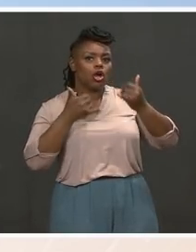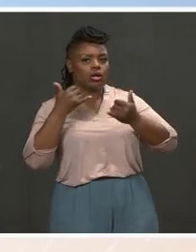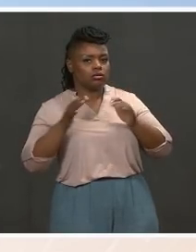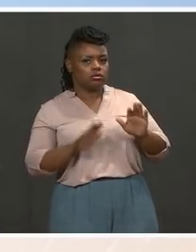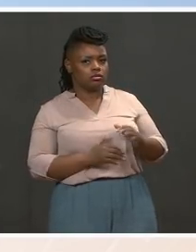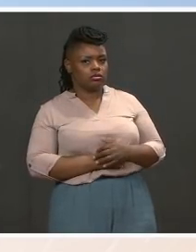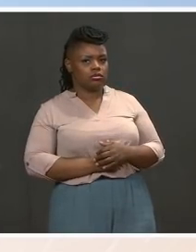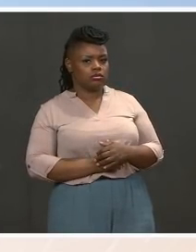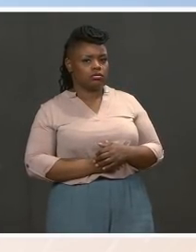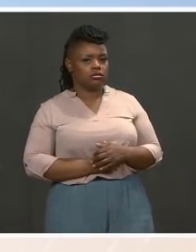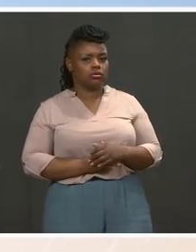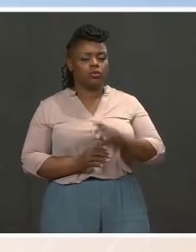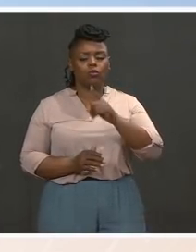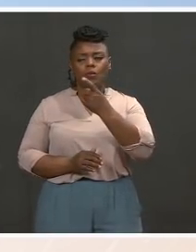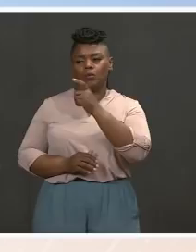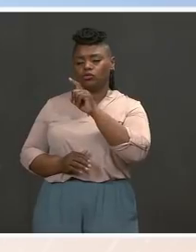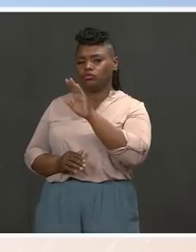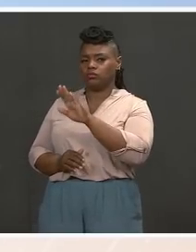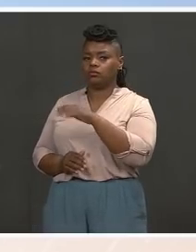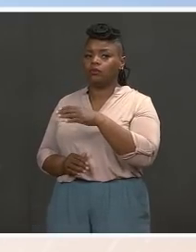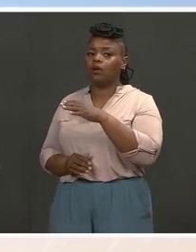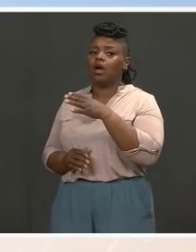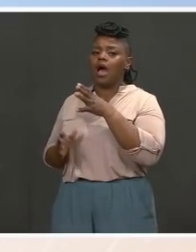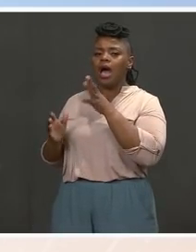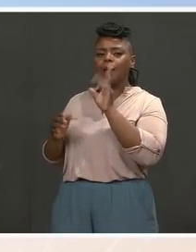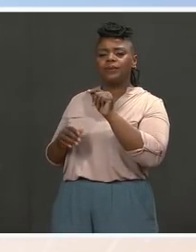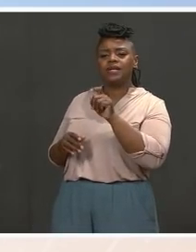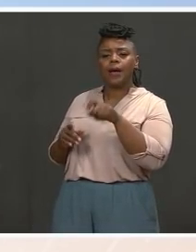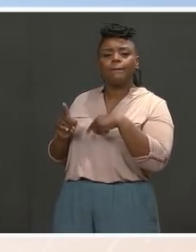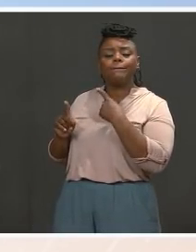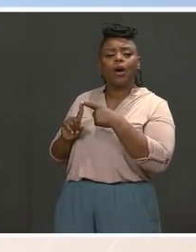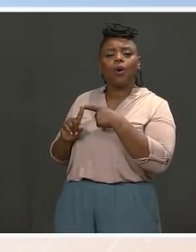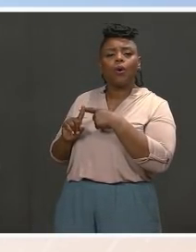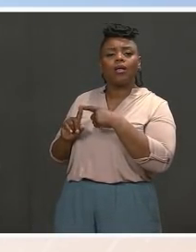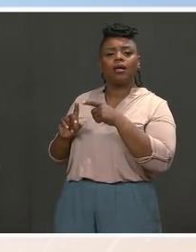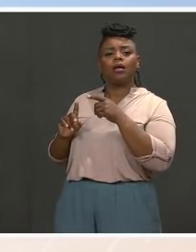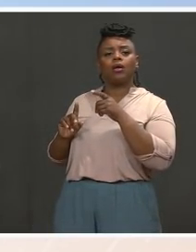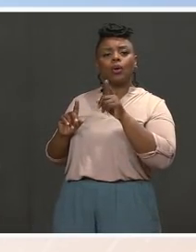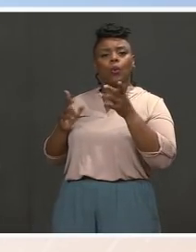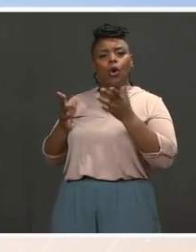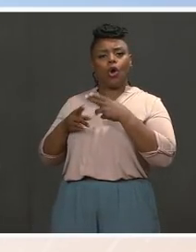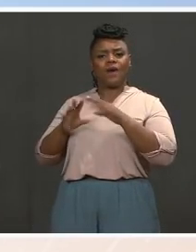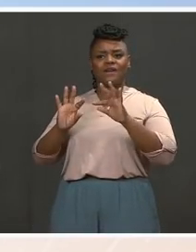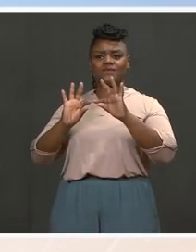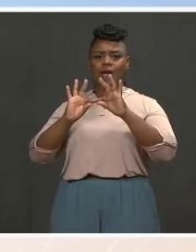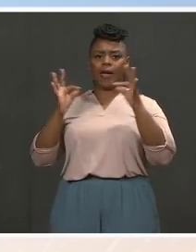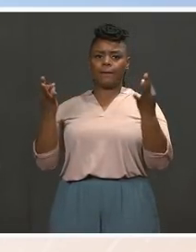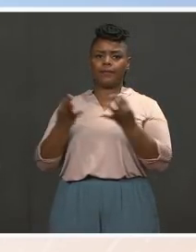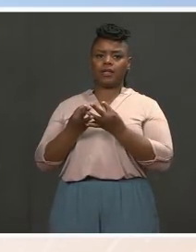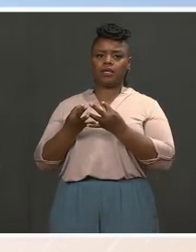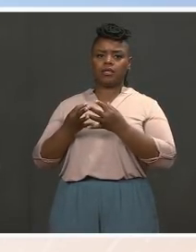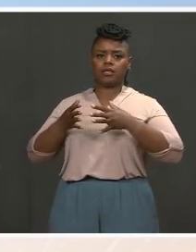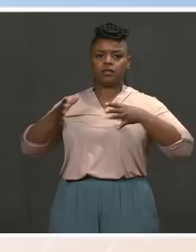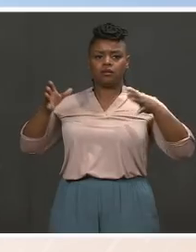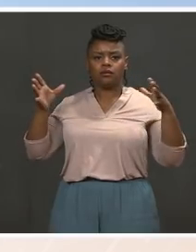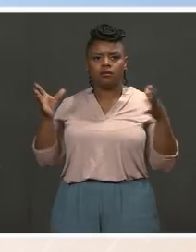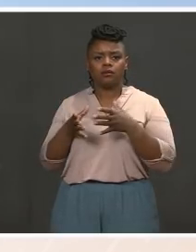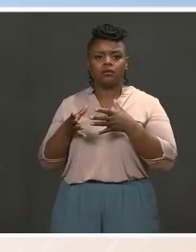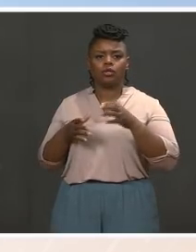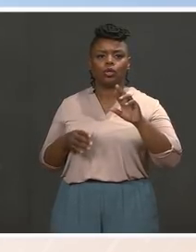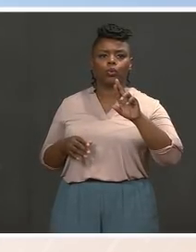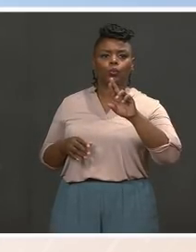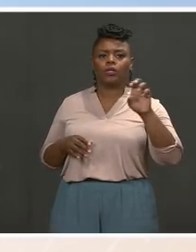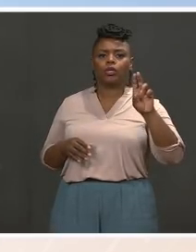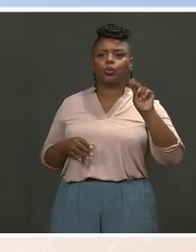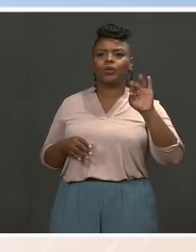you give us an update on progress from the Family Reunification Task Force? Have there been families, children reunited back with their parents? Where does that